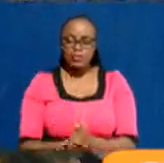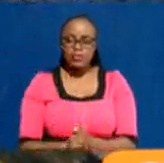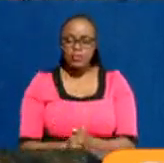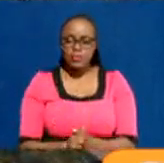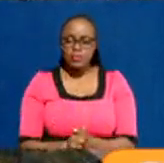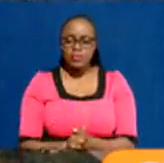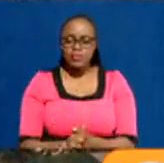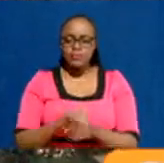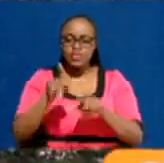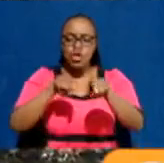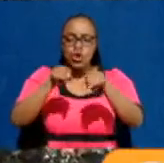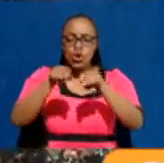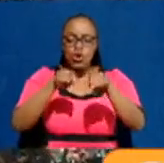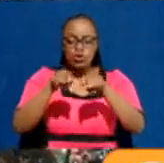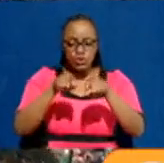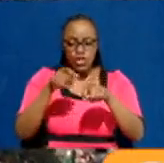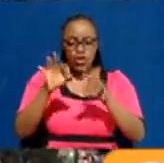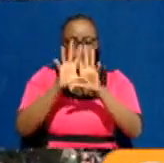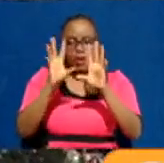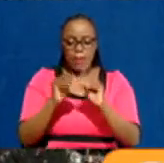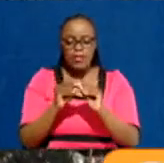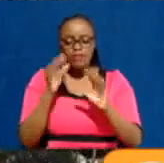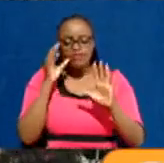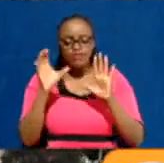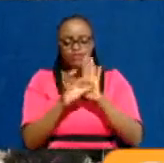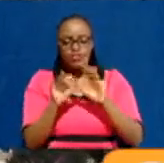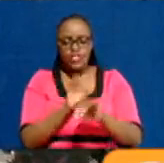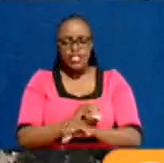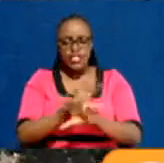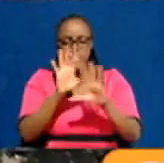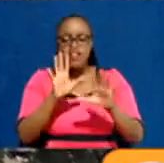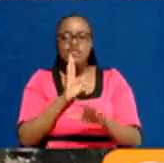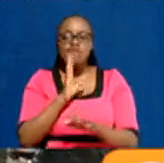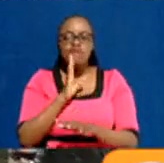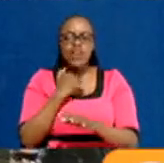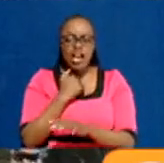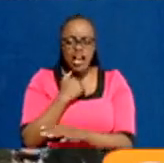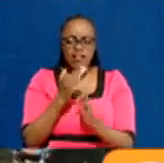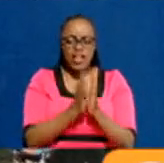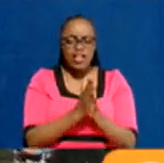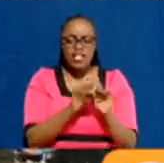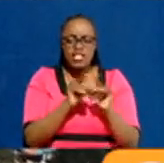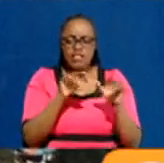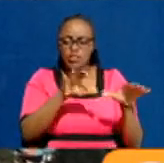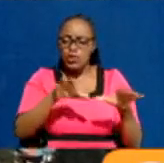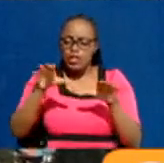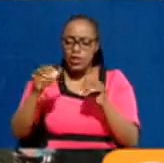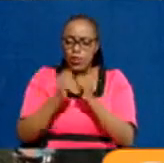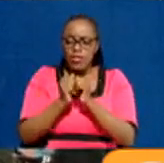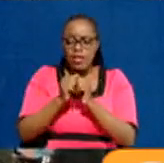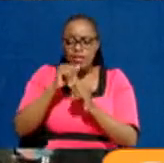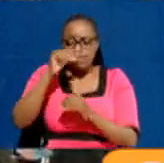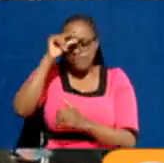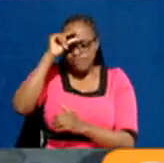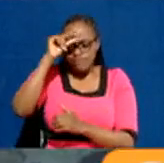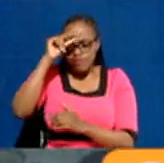The control of budget painted a grim picture of the country's economy wrapped in debt and with businesses struggling due to government's non-payments to its